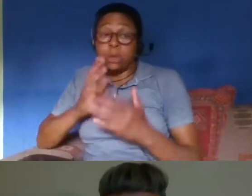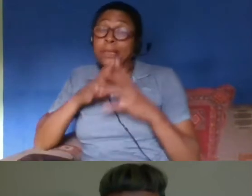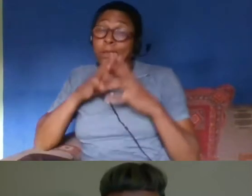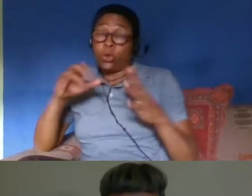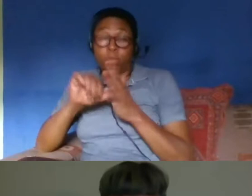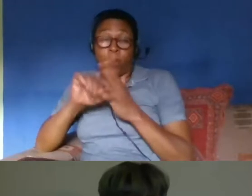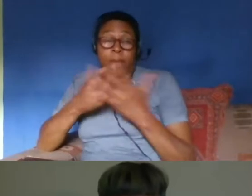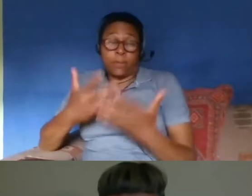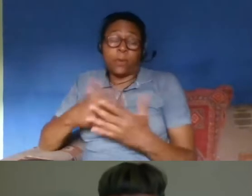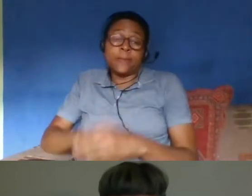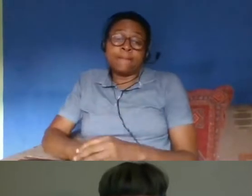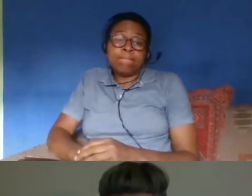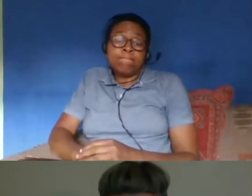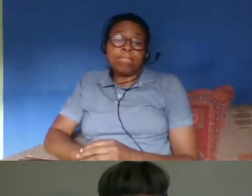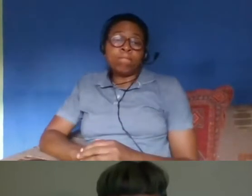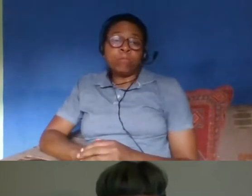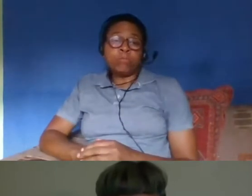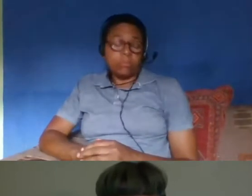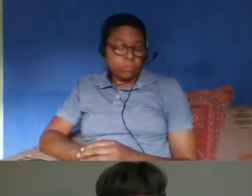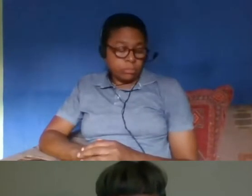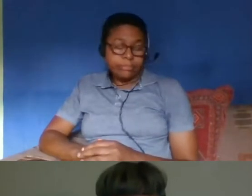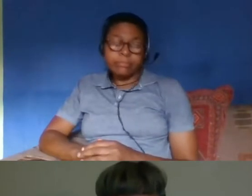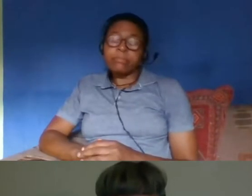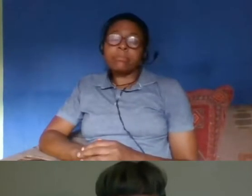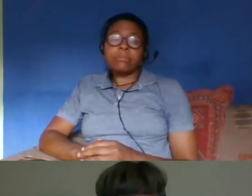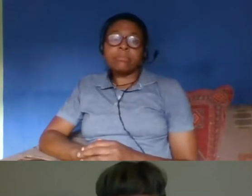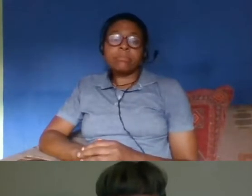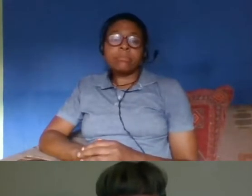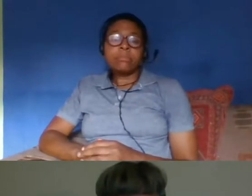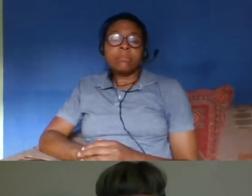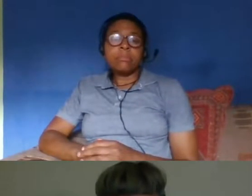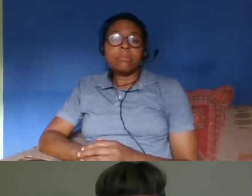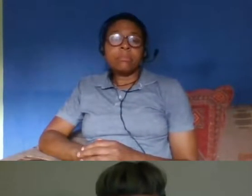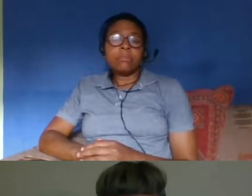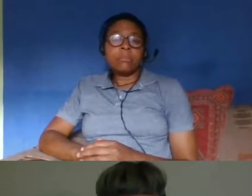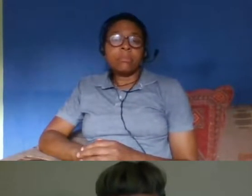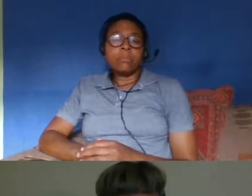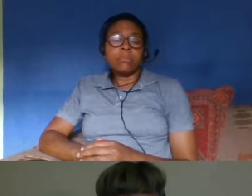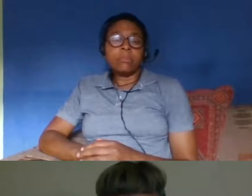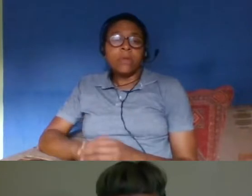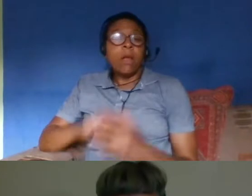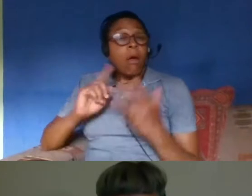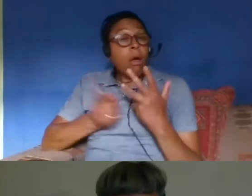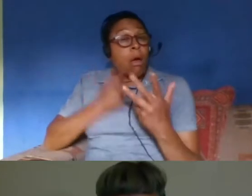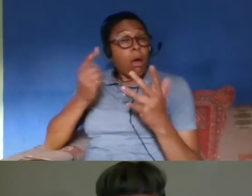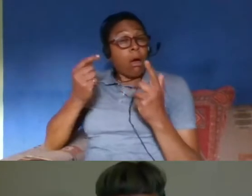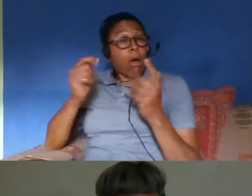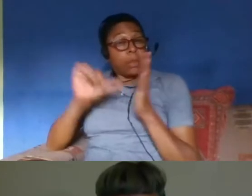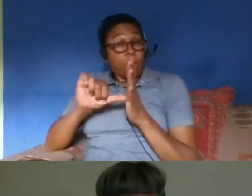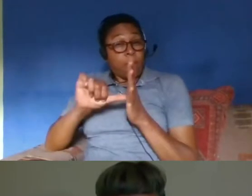and should be addressed but i think there's perhaps a wider issue at play here as well um